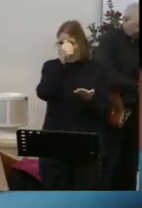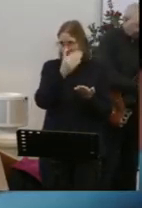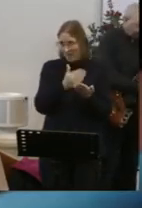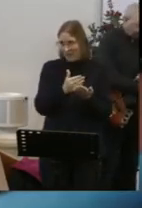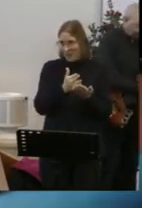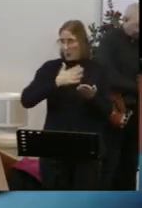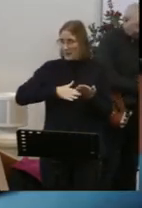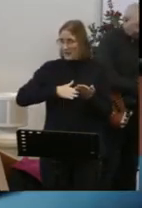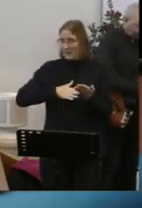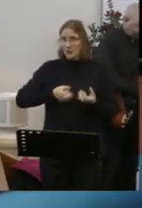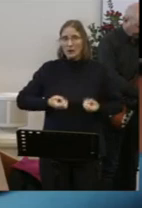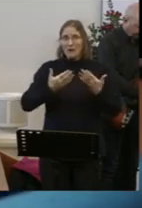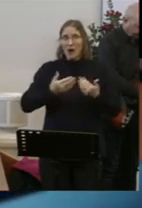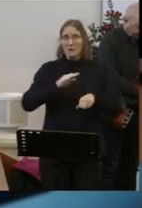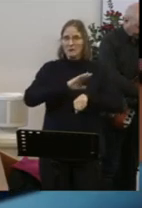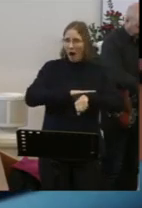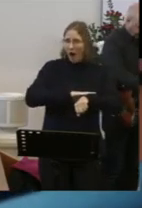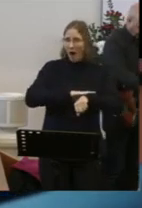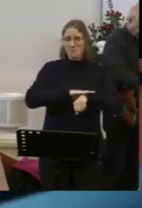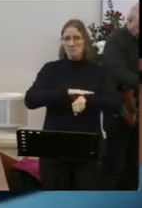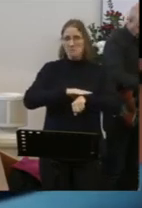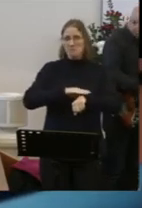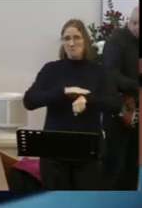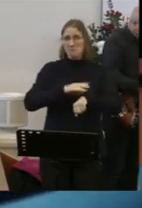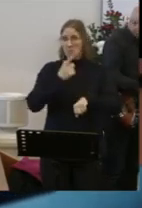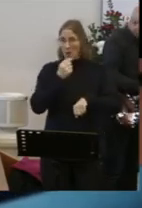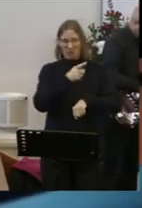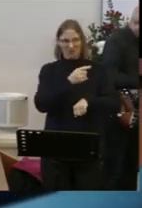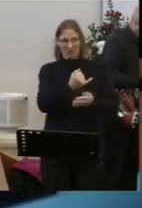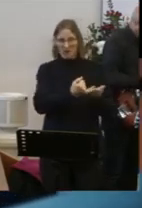vulnerability, sacrifice, the risk of rejection